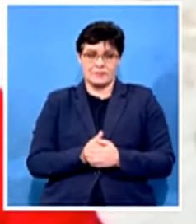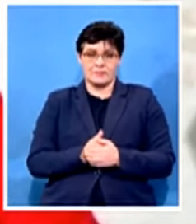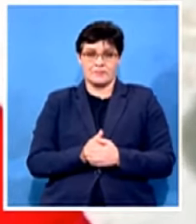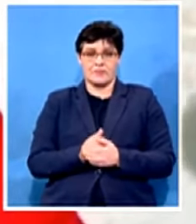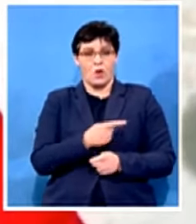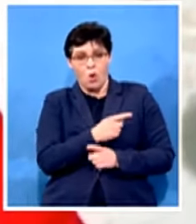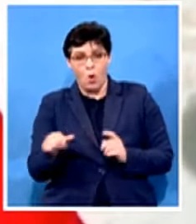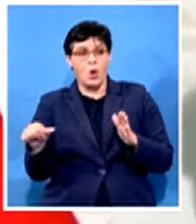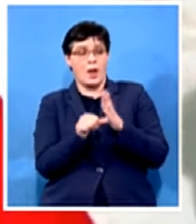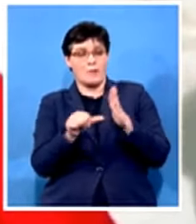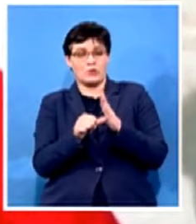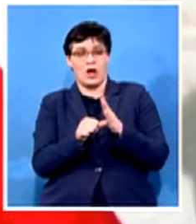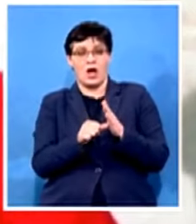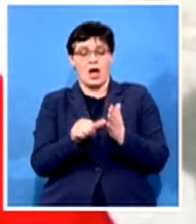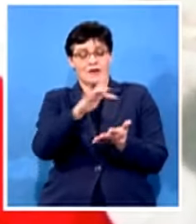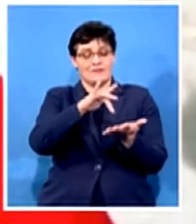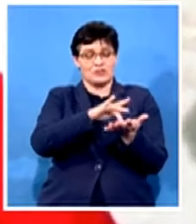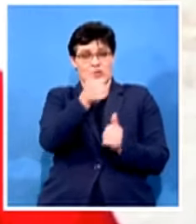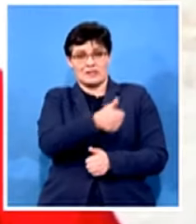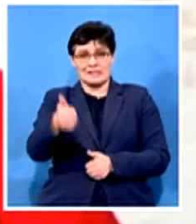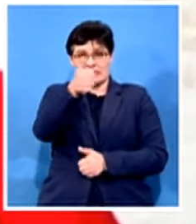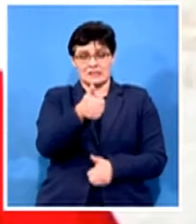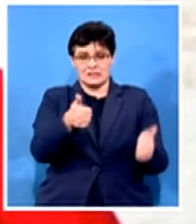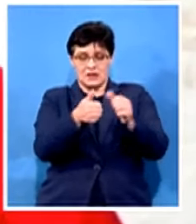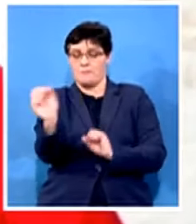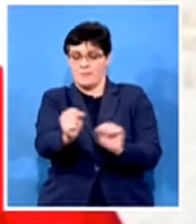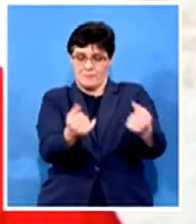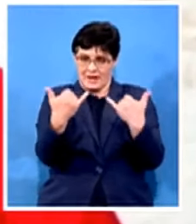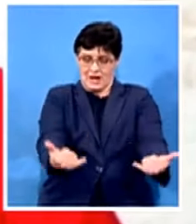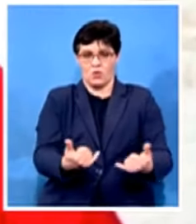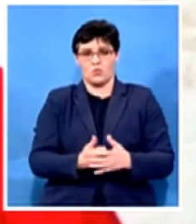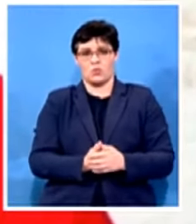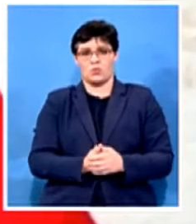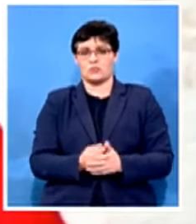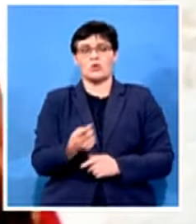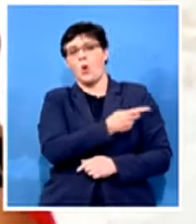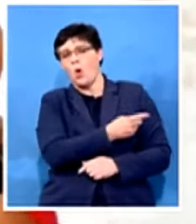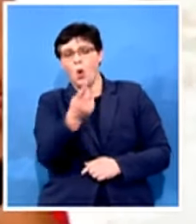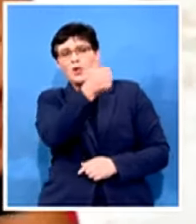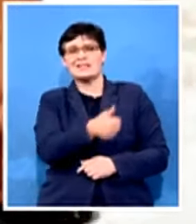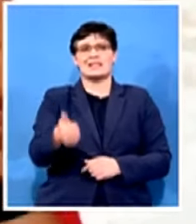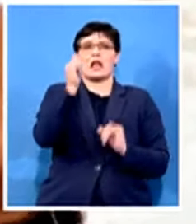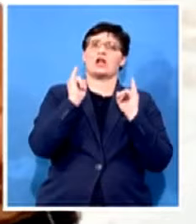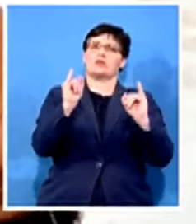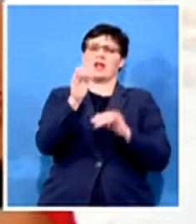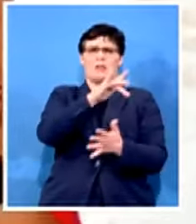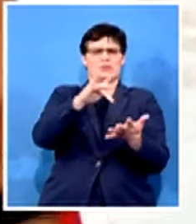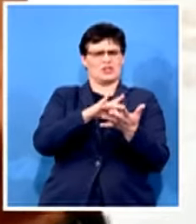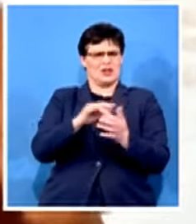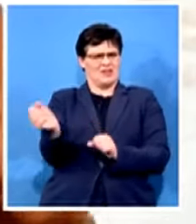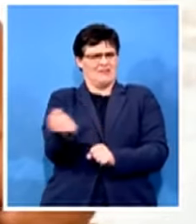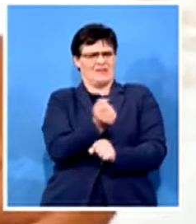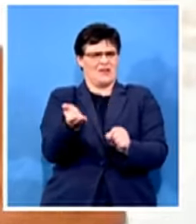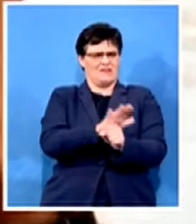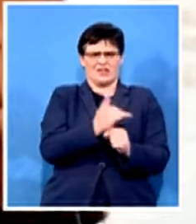filled now what do we mean when we say all a senior critical vacant posts must be filled currently the department of health is having